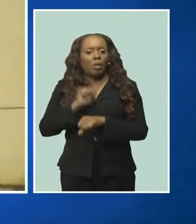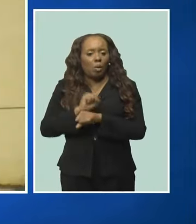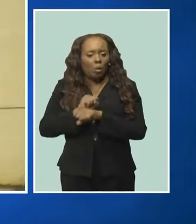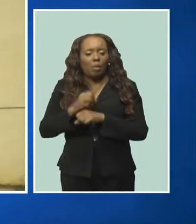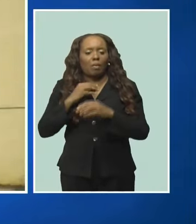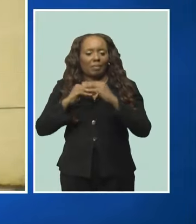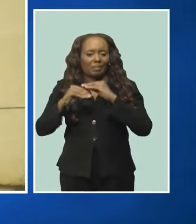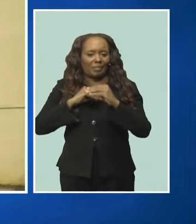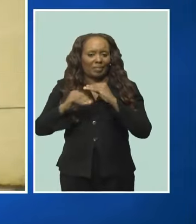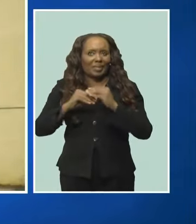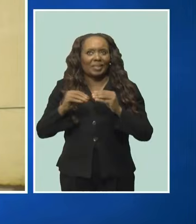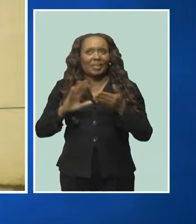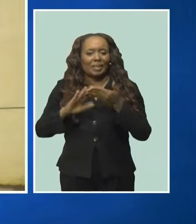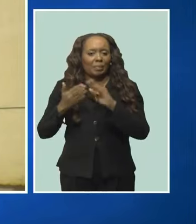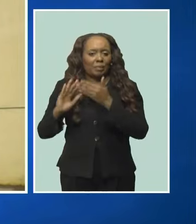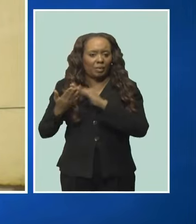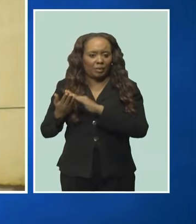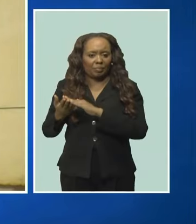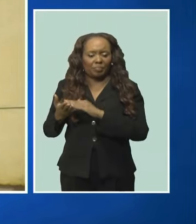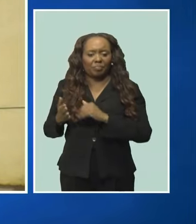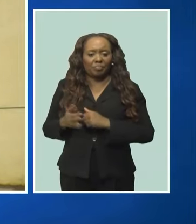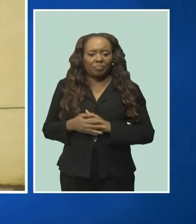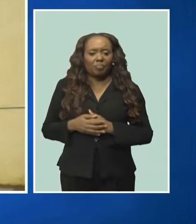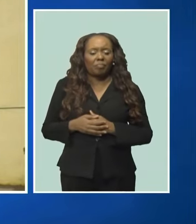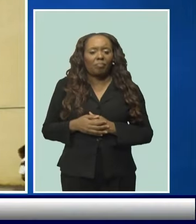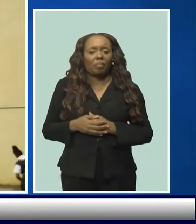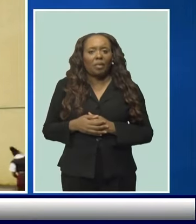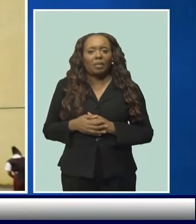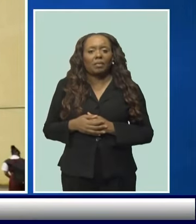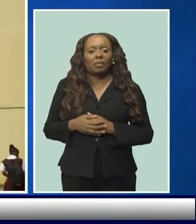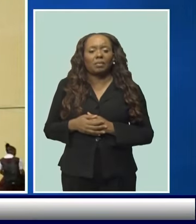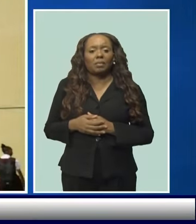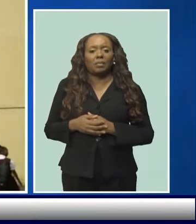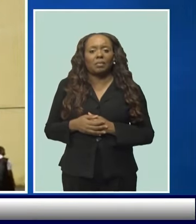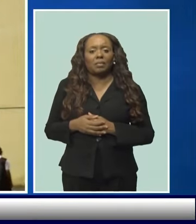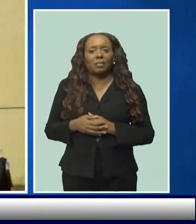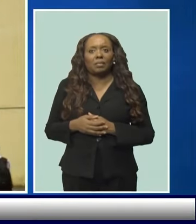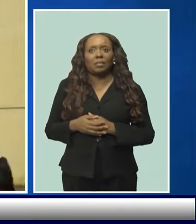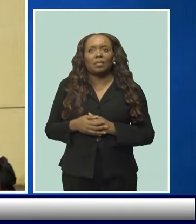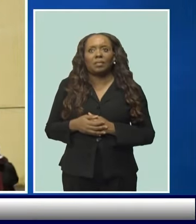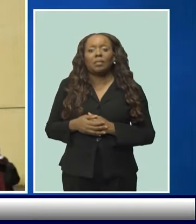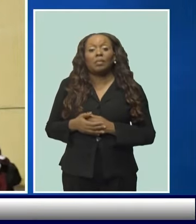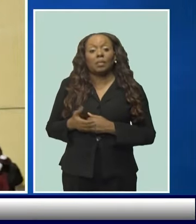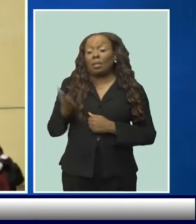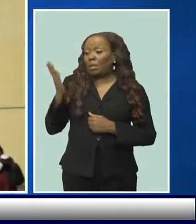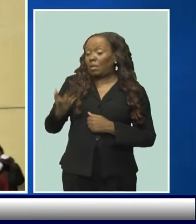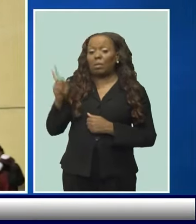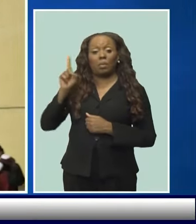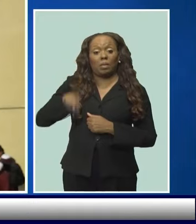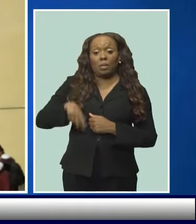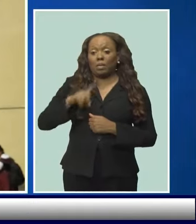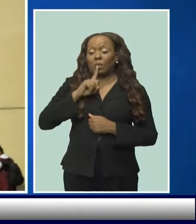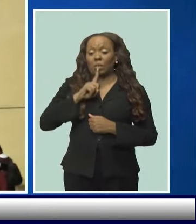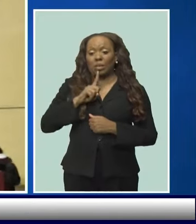It is an issue of balancing costs to benefit.